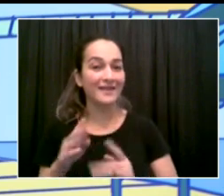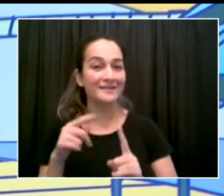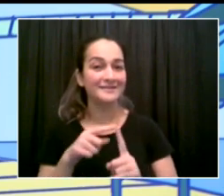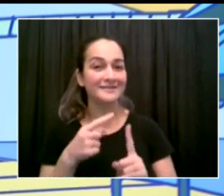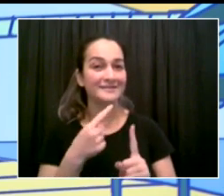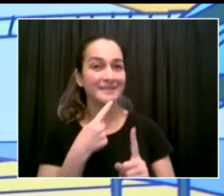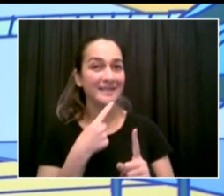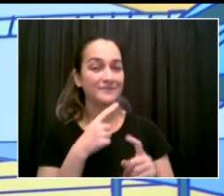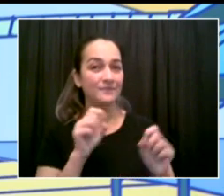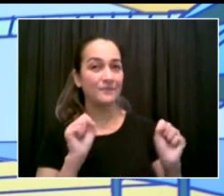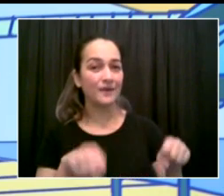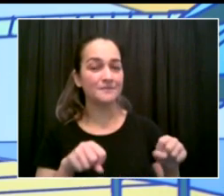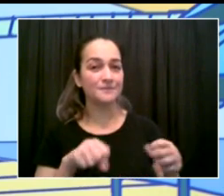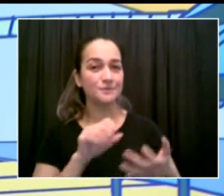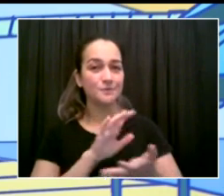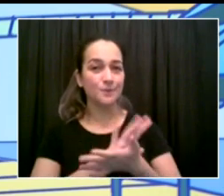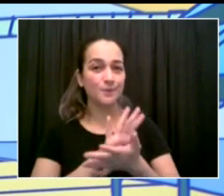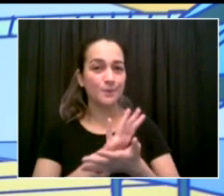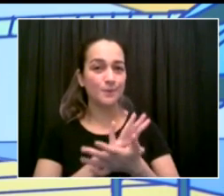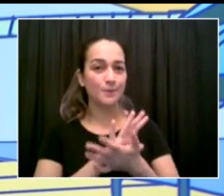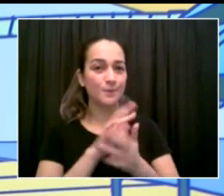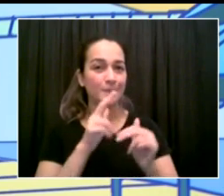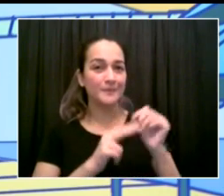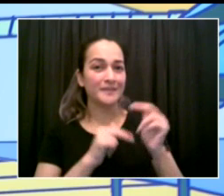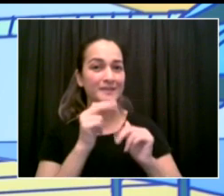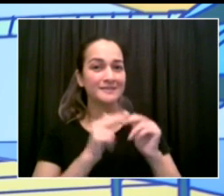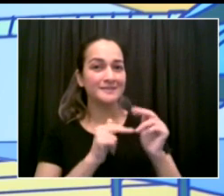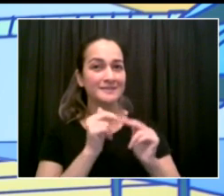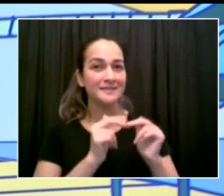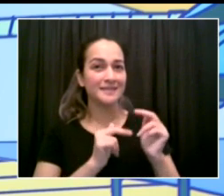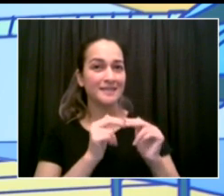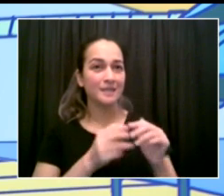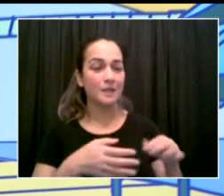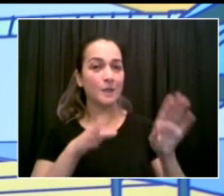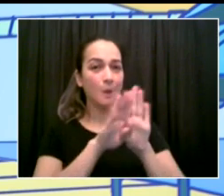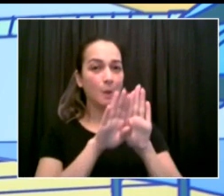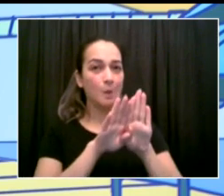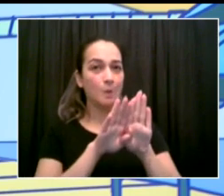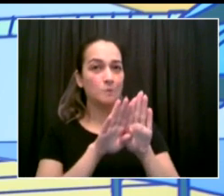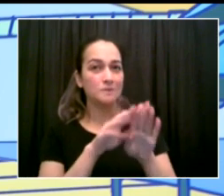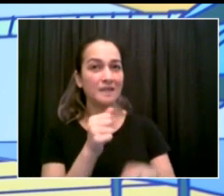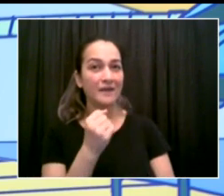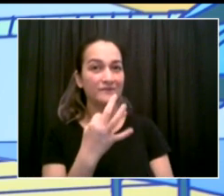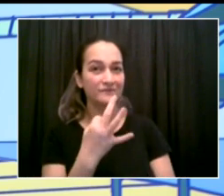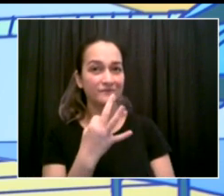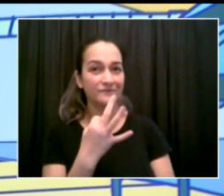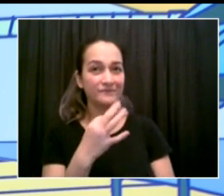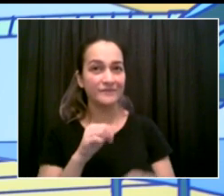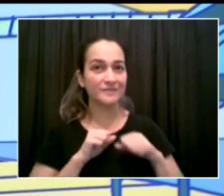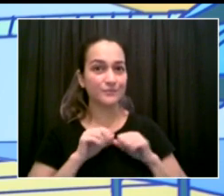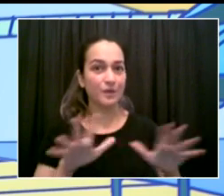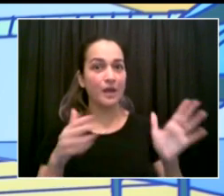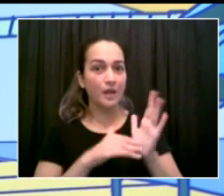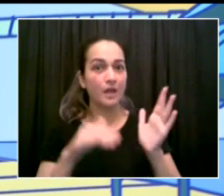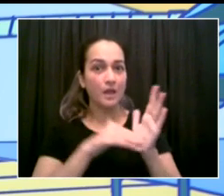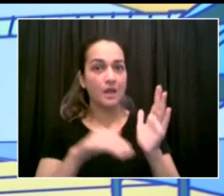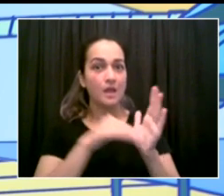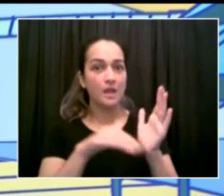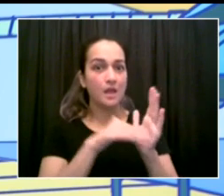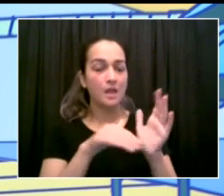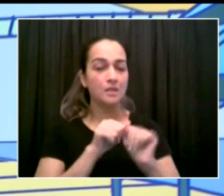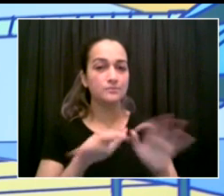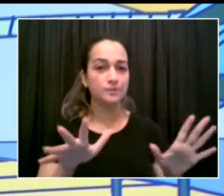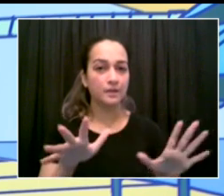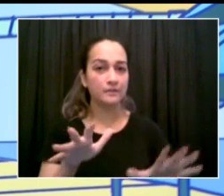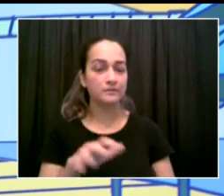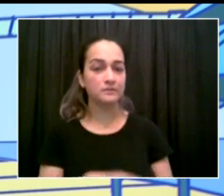was some kind of uncontrolled spread, and I'm just wondering if there is, like, a specific benchmark for that, like if there are a specific number of cases. I